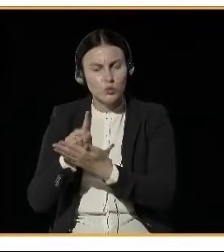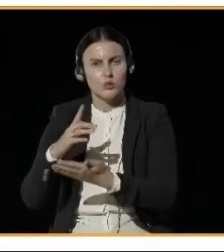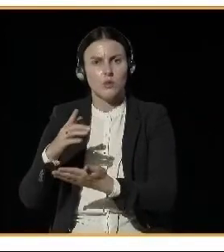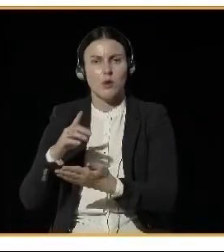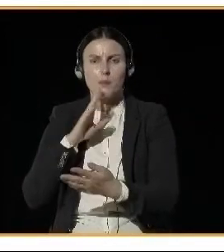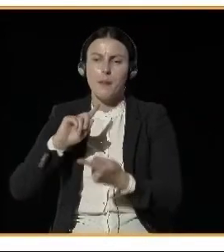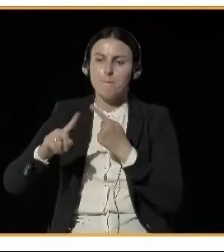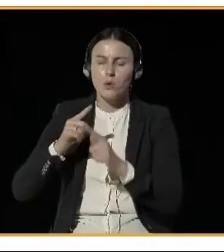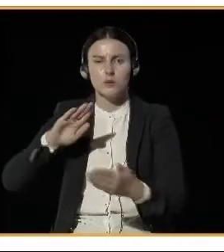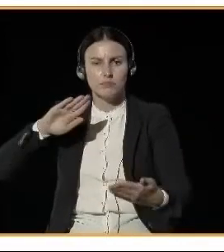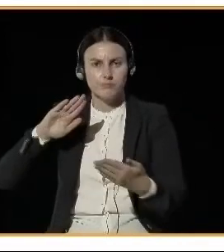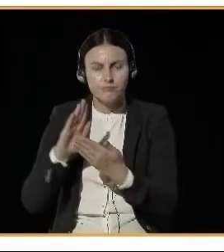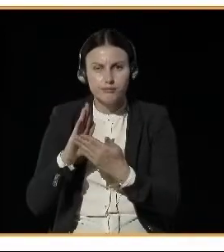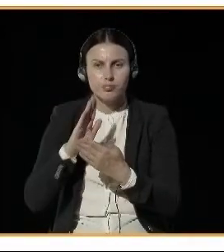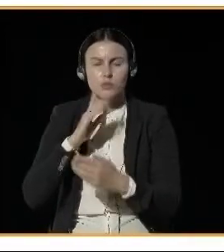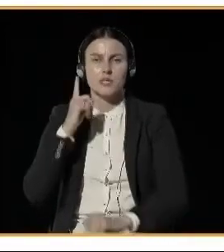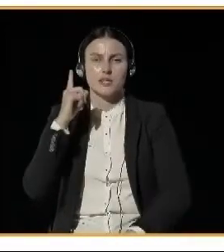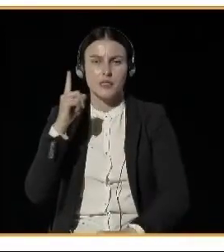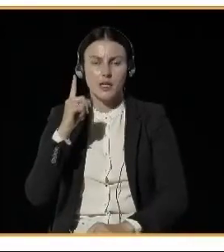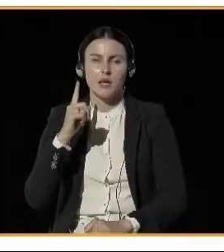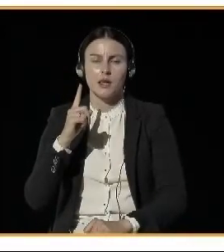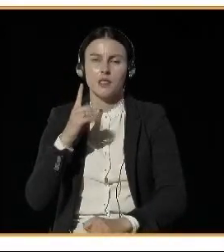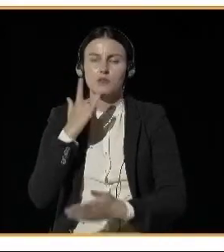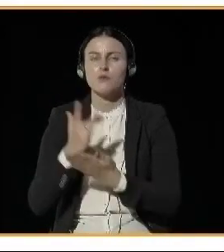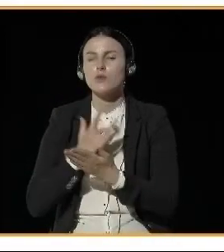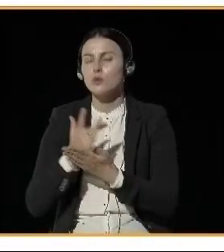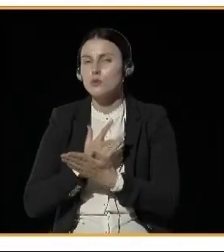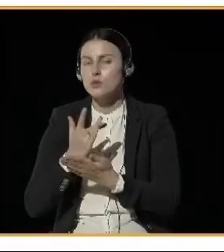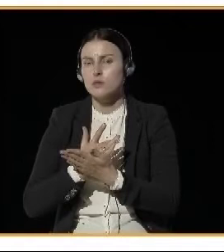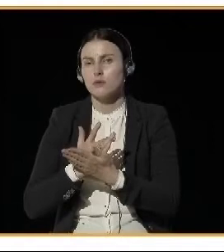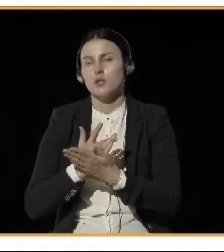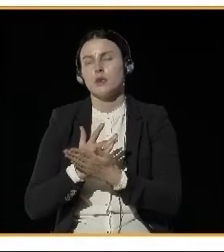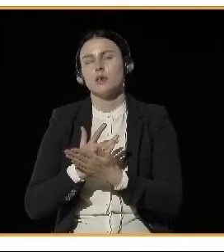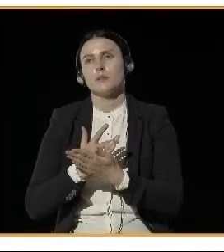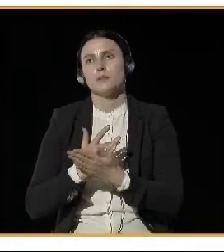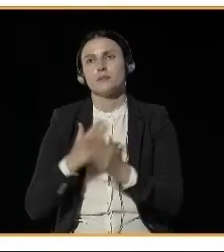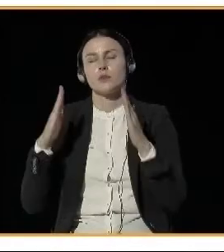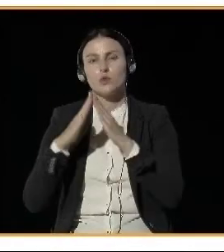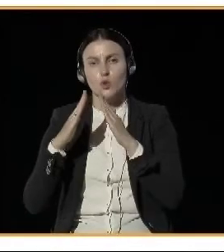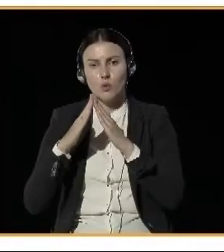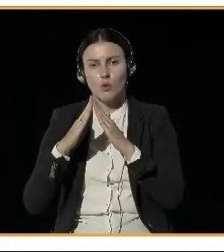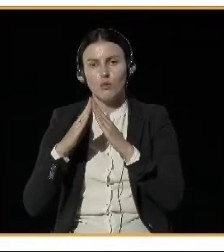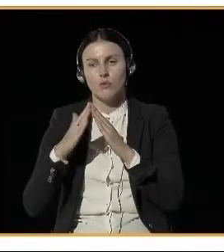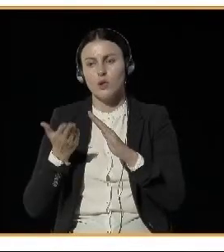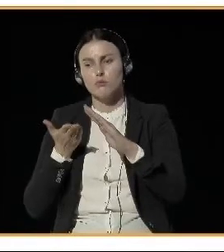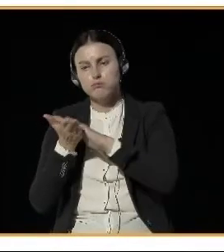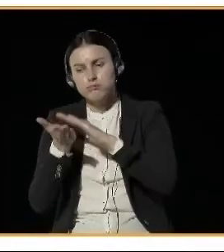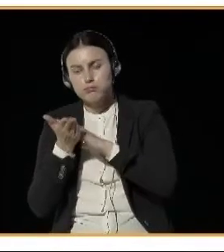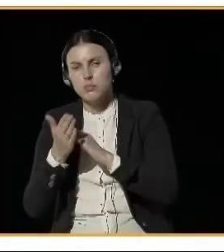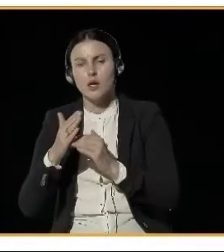programs like change the stove or clean air that are supporting the clean air policy.